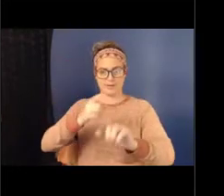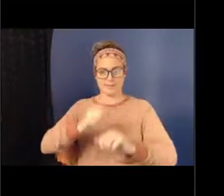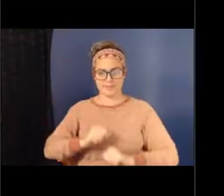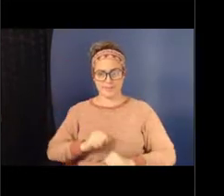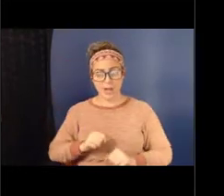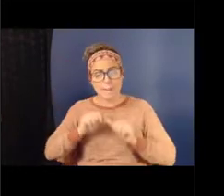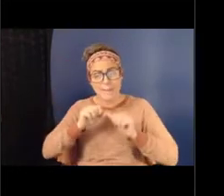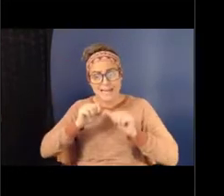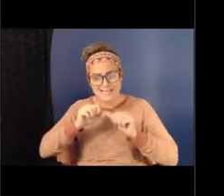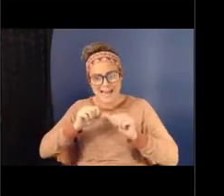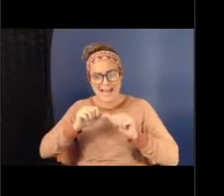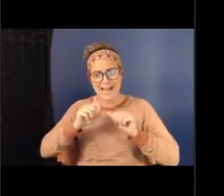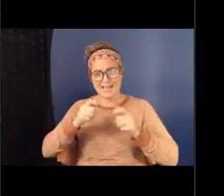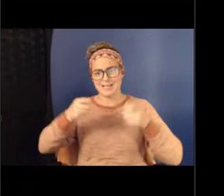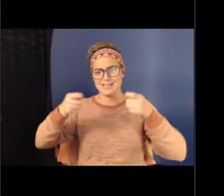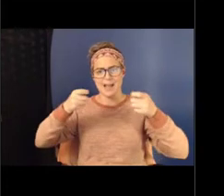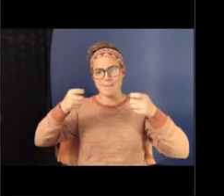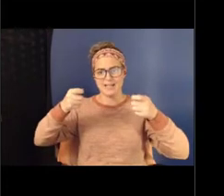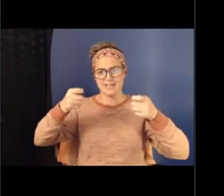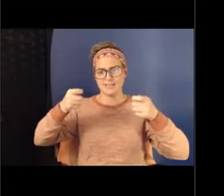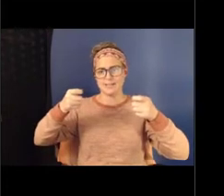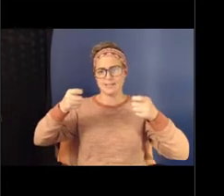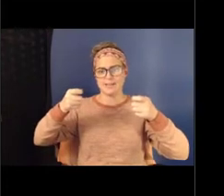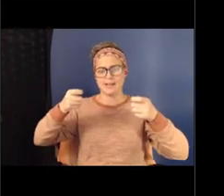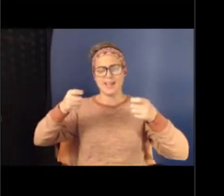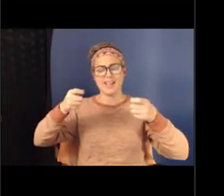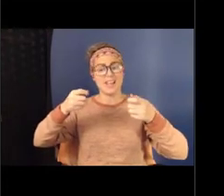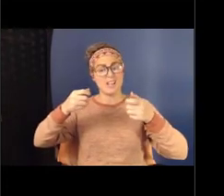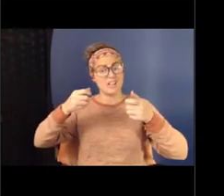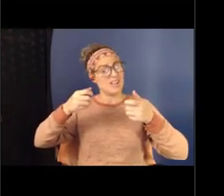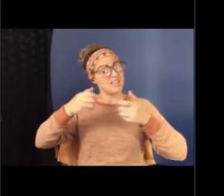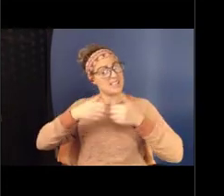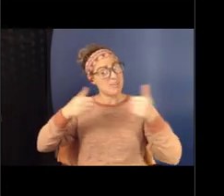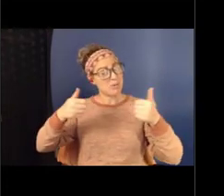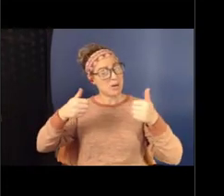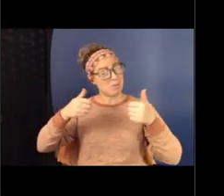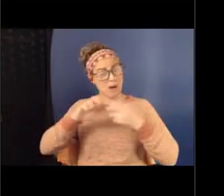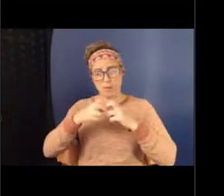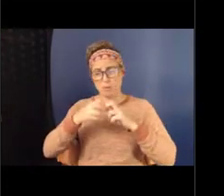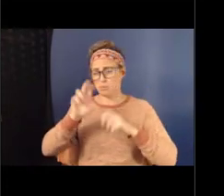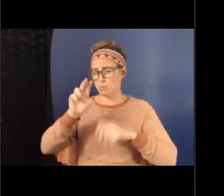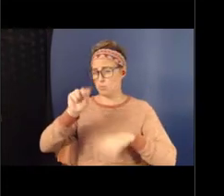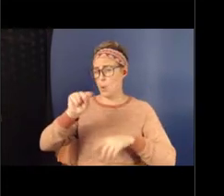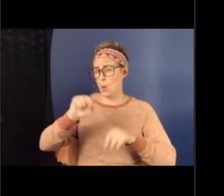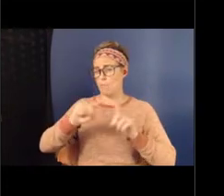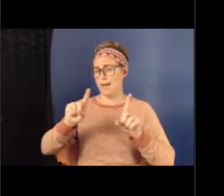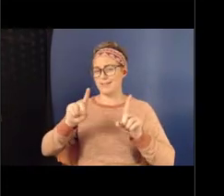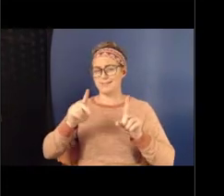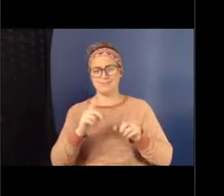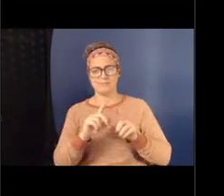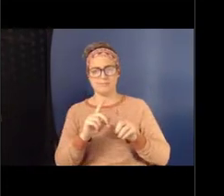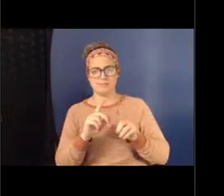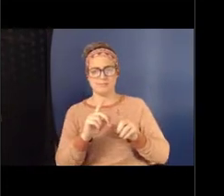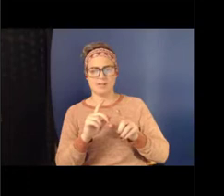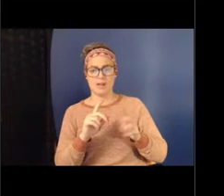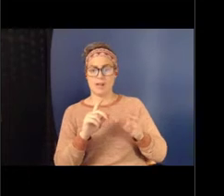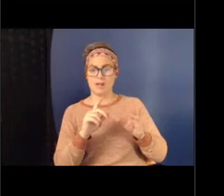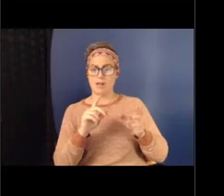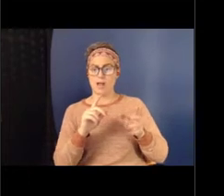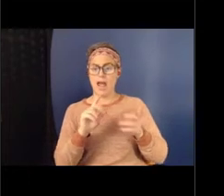these become not so much separate problems, but, you know, different expressions of a bigger problem,